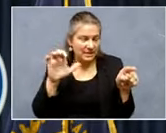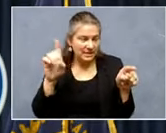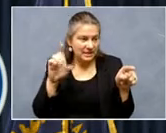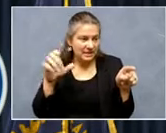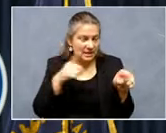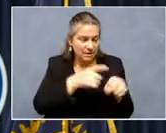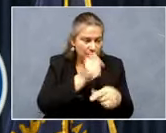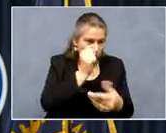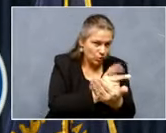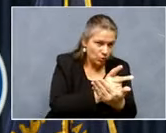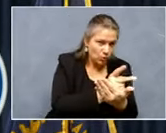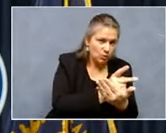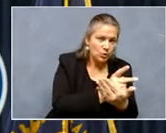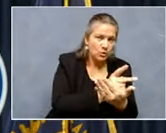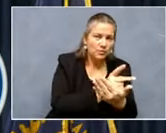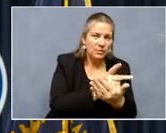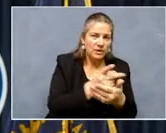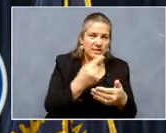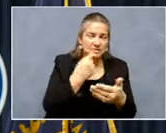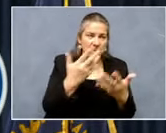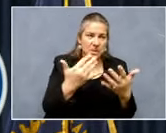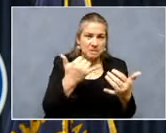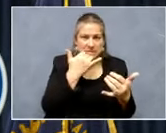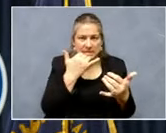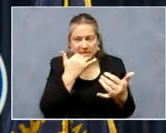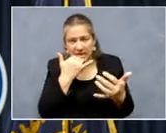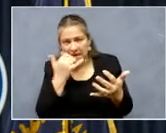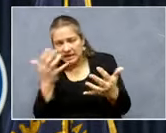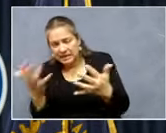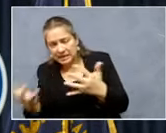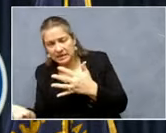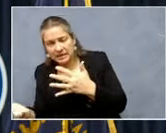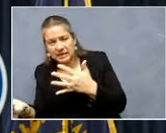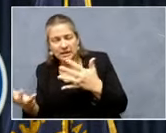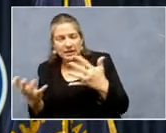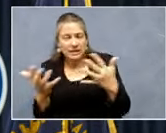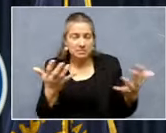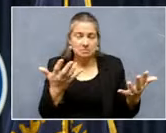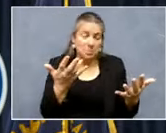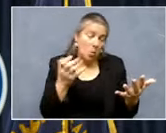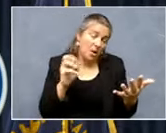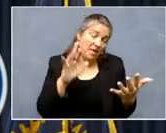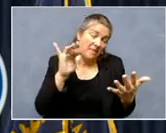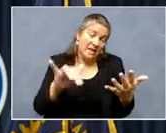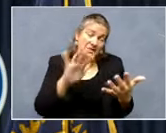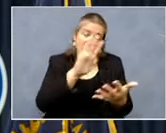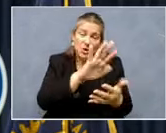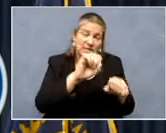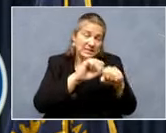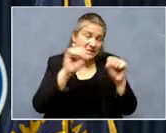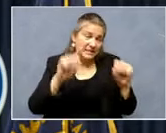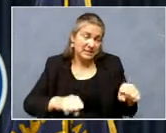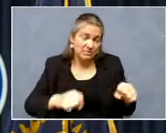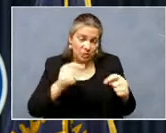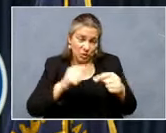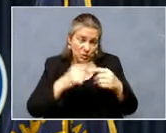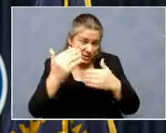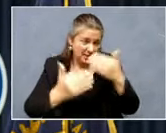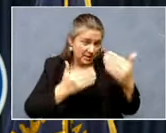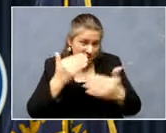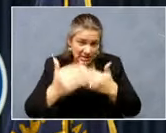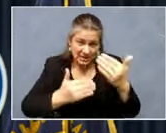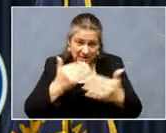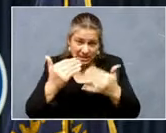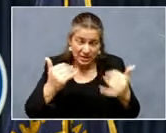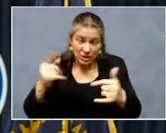could, you could say that was a mistake in some way, or you could say that that's the system actually working through. And that in this instance, the president